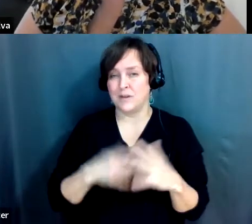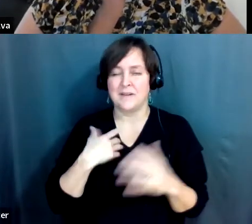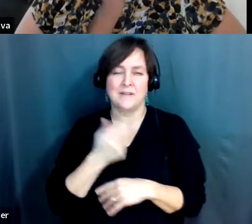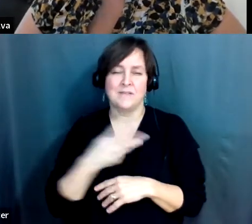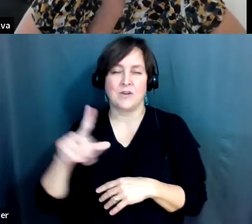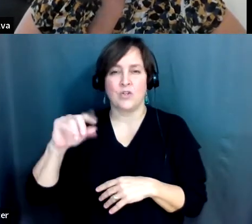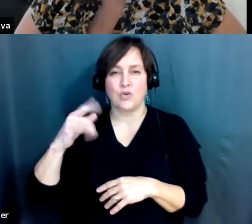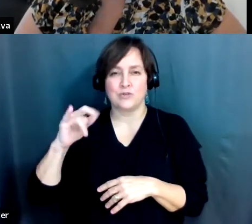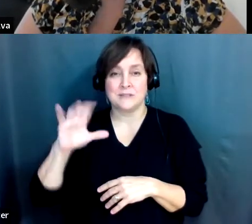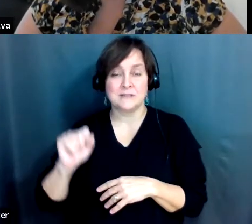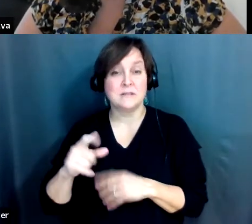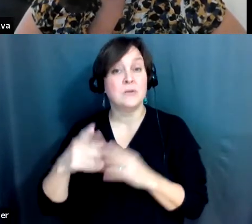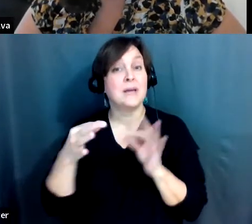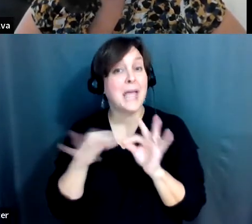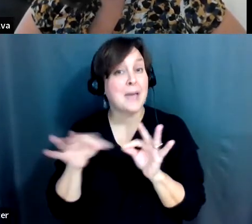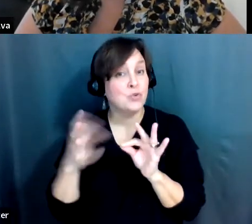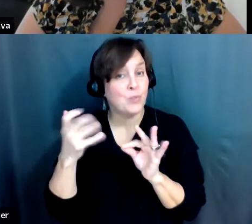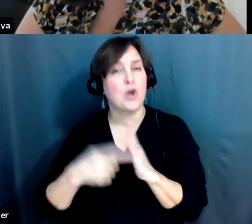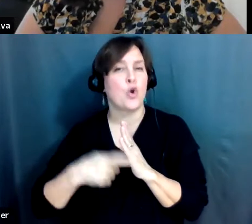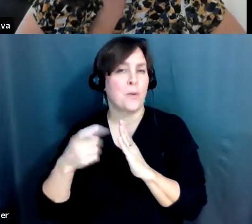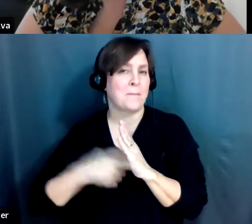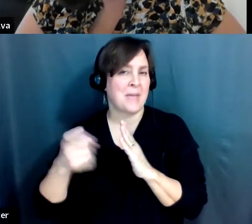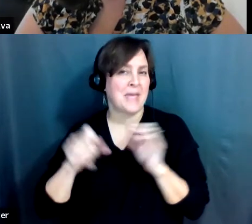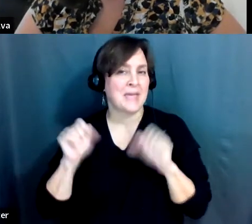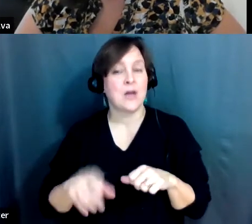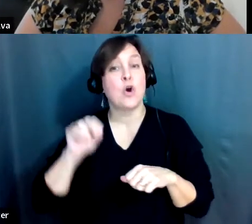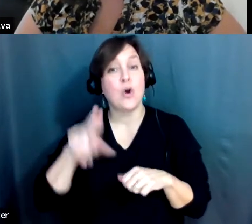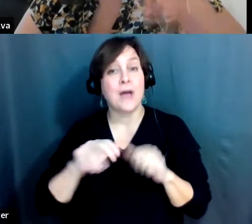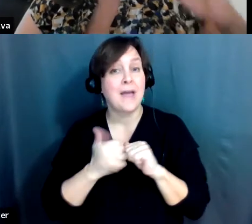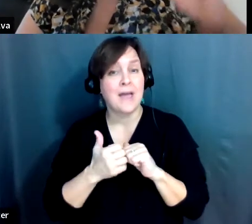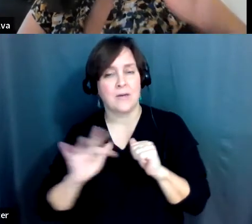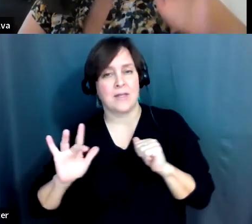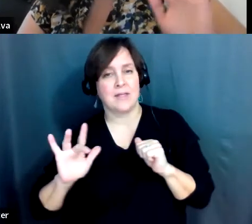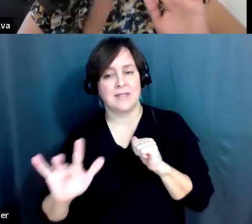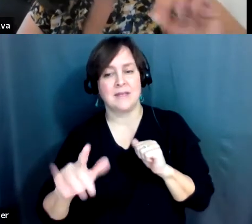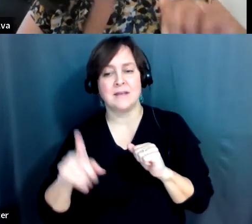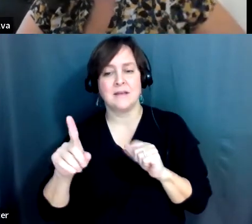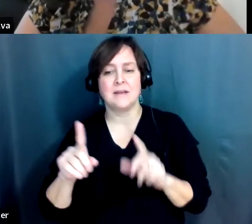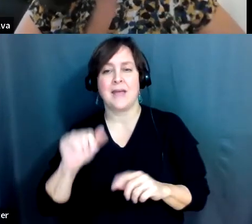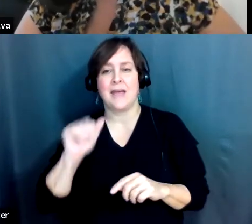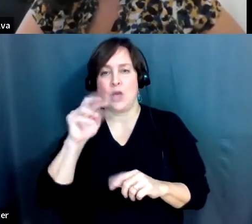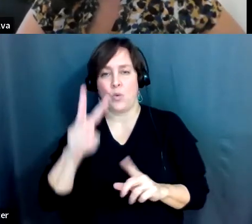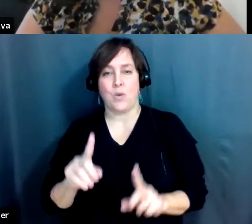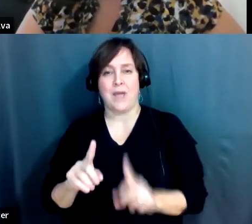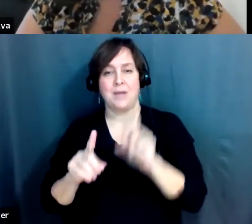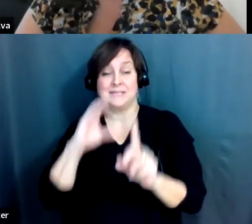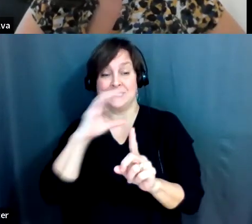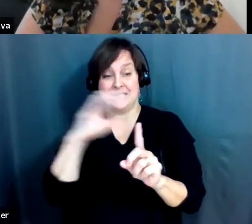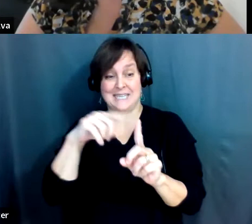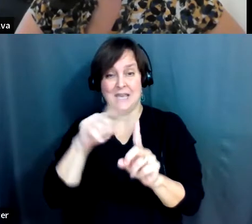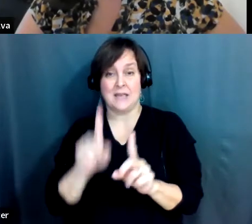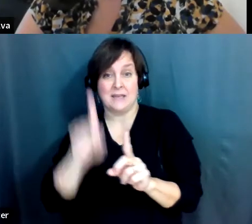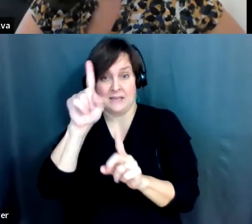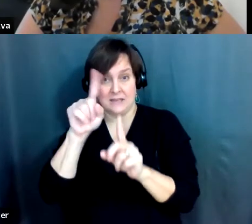Automated captions are available for this webinar, you can turn them on, by clicking on the up arrow next to the CC icon,